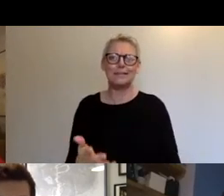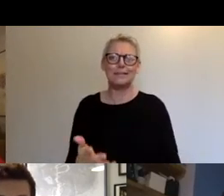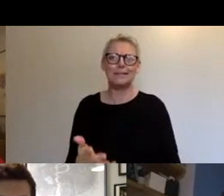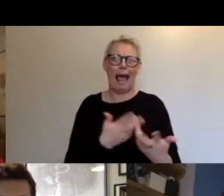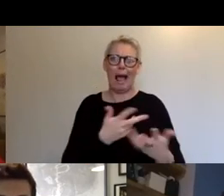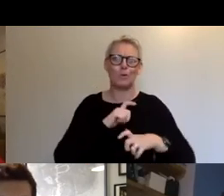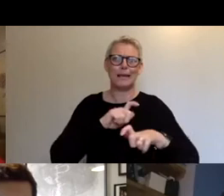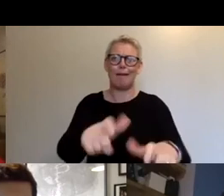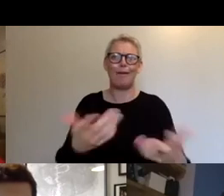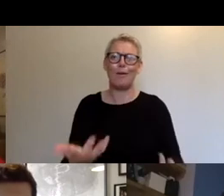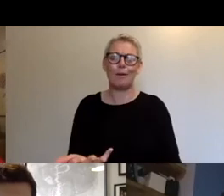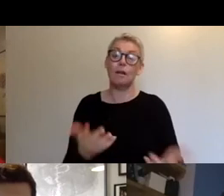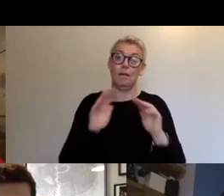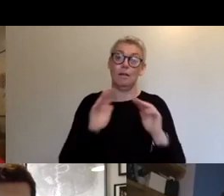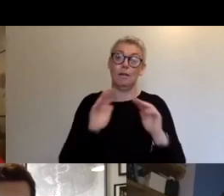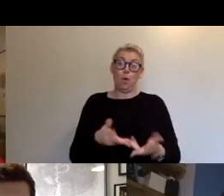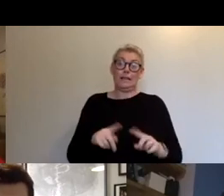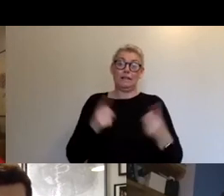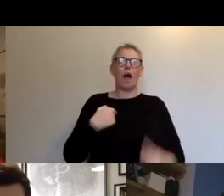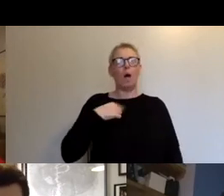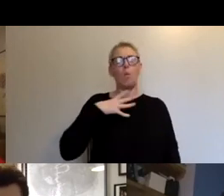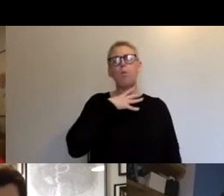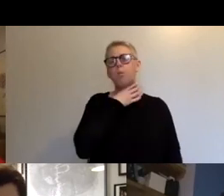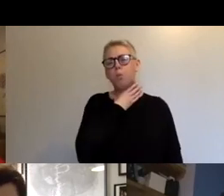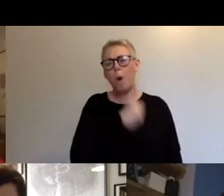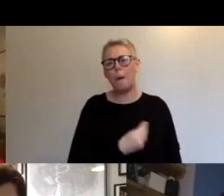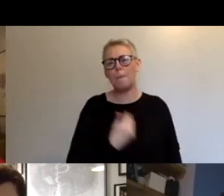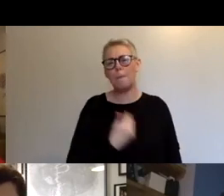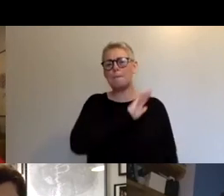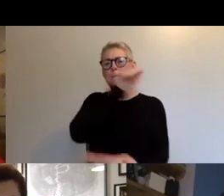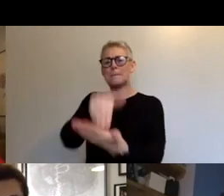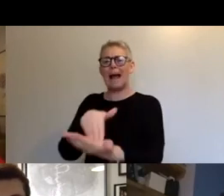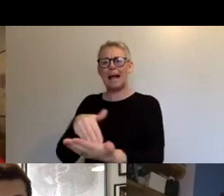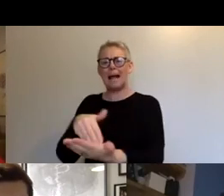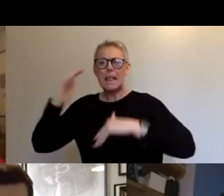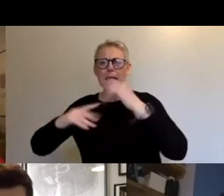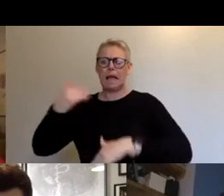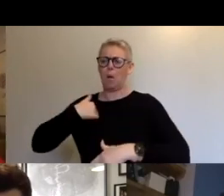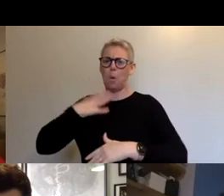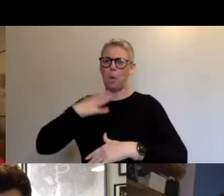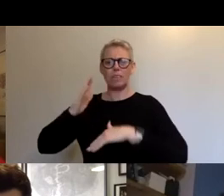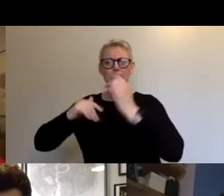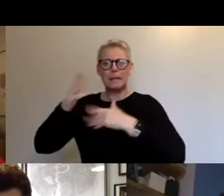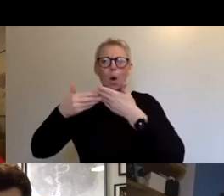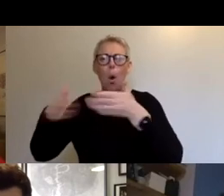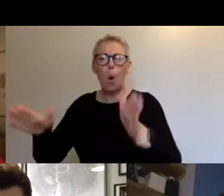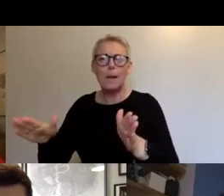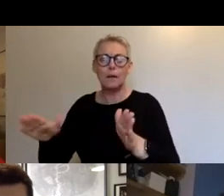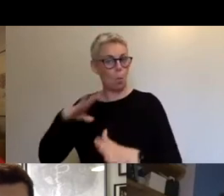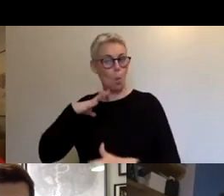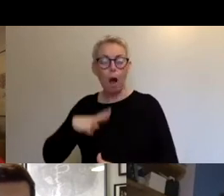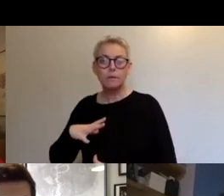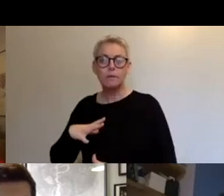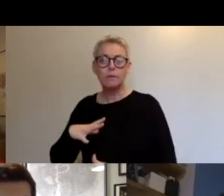And even though we're desperate for people to come back into our building, we're desperate for things to reopen so that we can get back that in-person connection. How do we